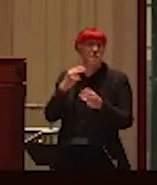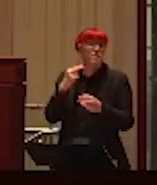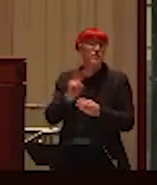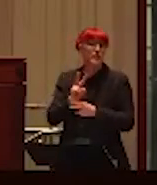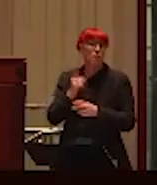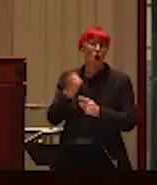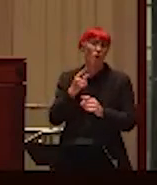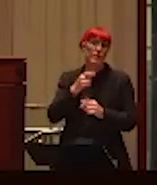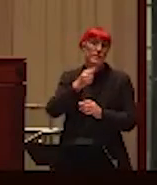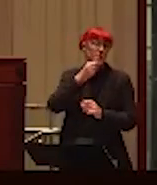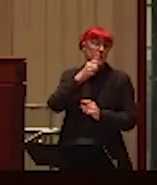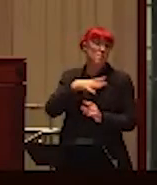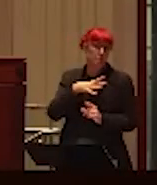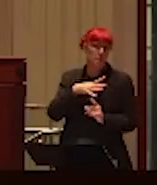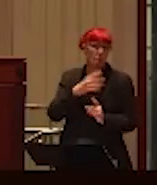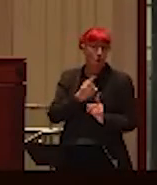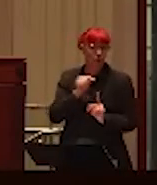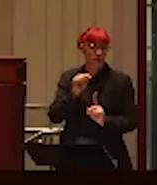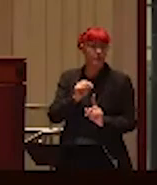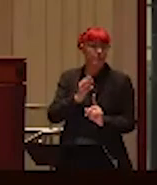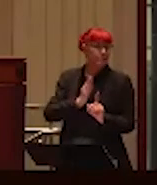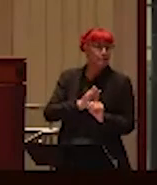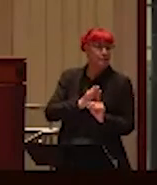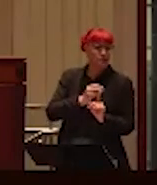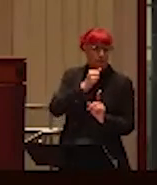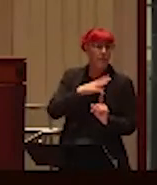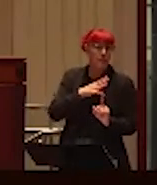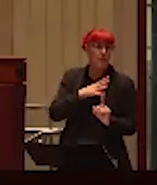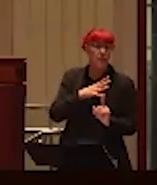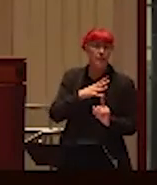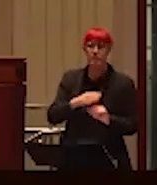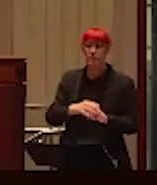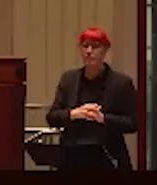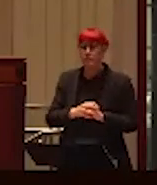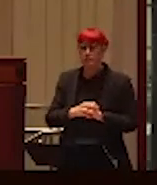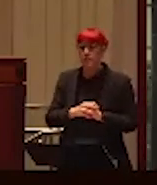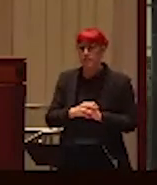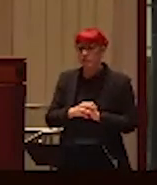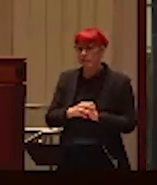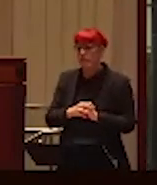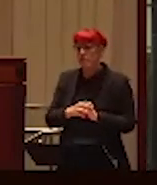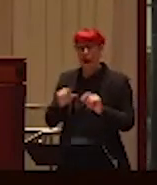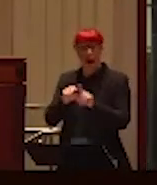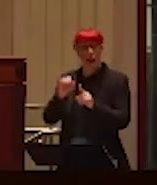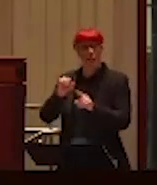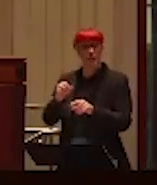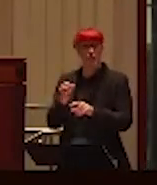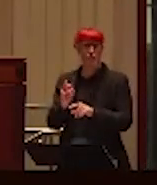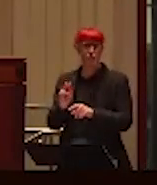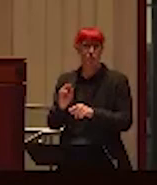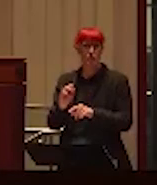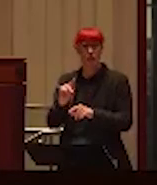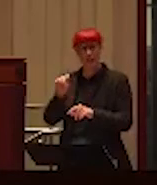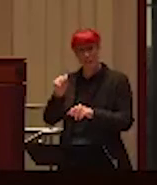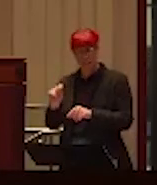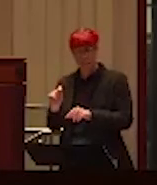when they're just talking about larger things, or the, the whole thing. So, as a journalist, I'm kind of happy to say that